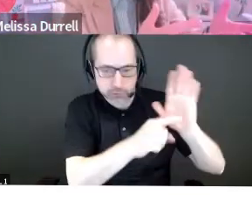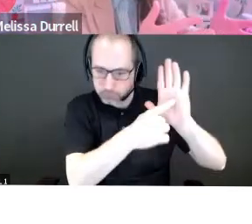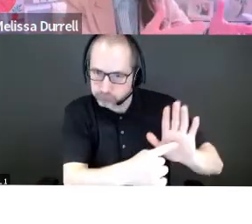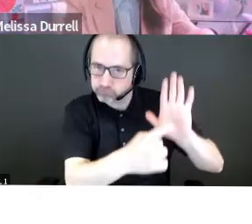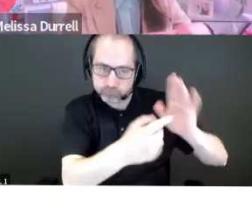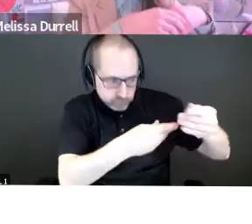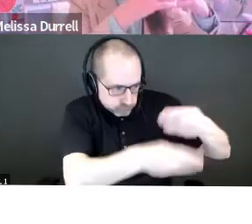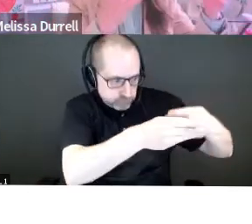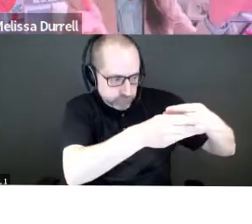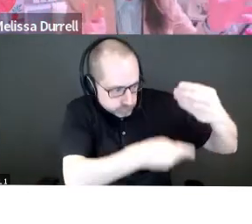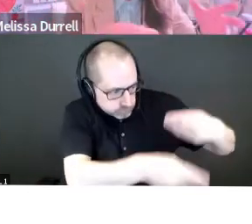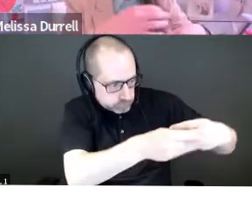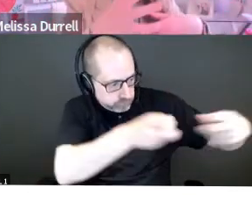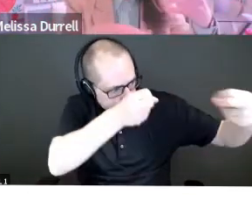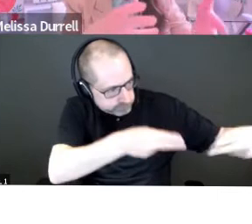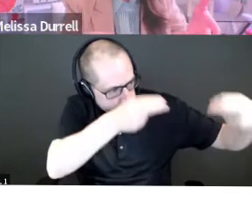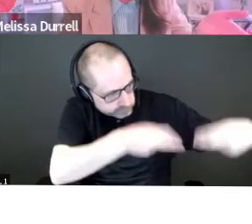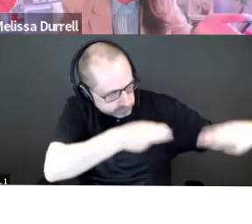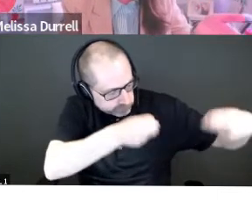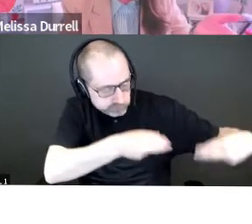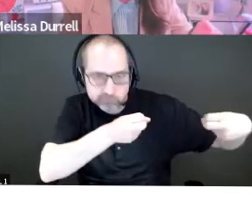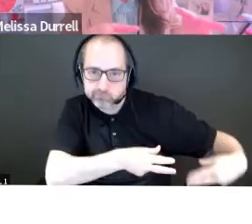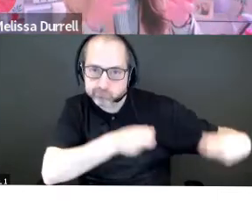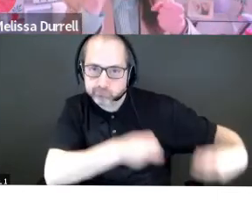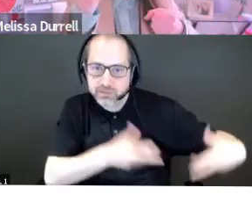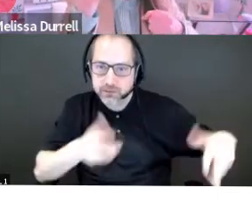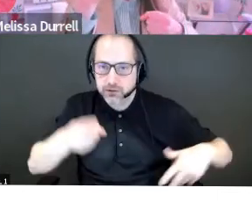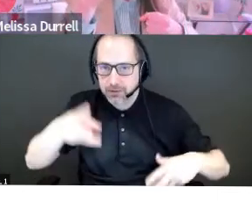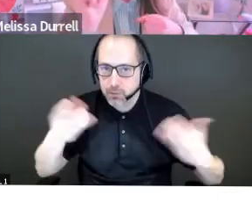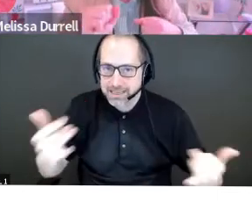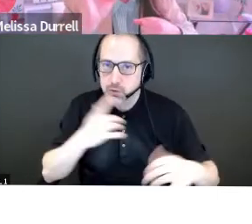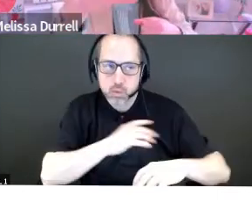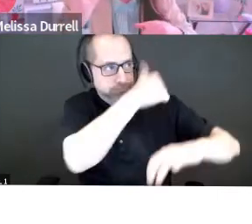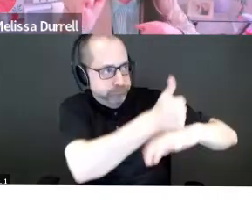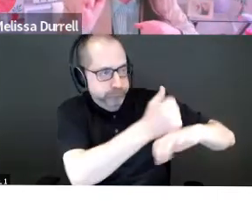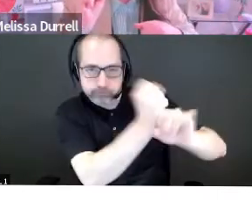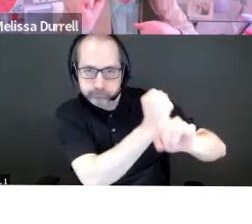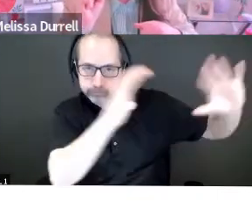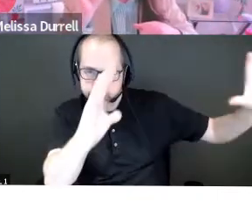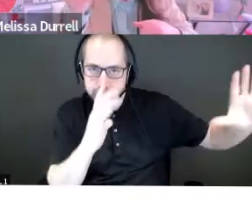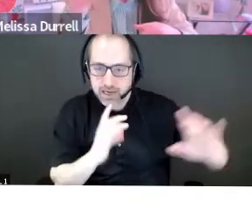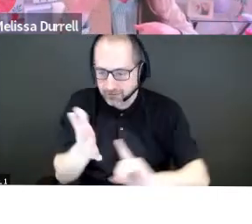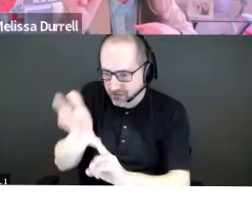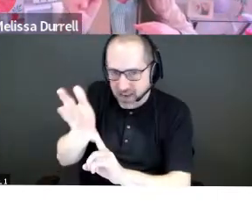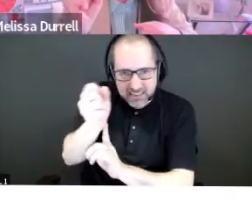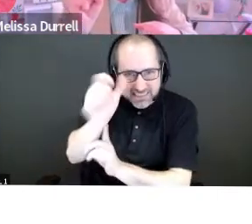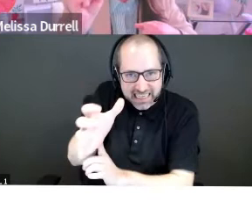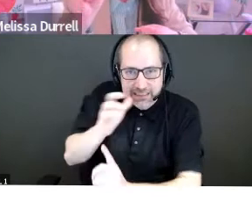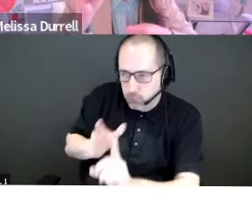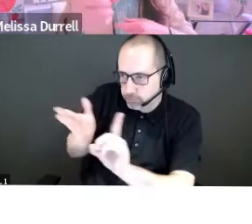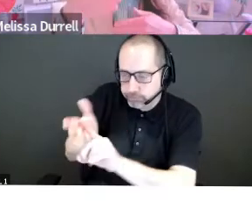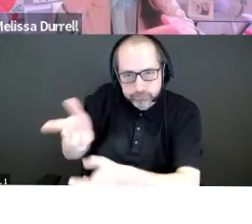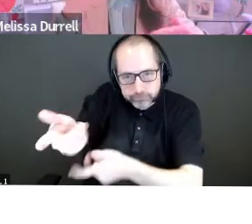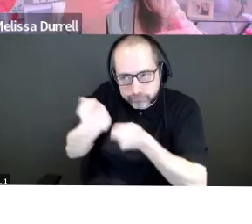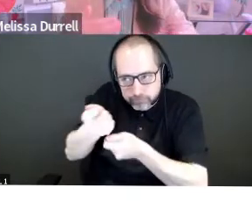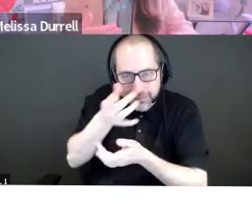our introduction, which we set the scene, sometimes we tease the market, we've got those first five seconds to get their information to get them interested